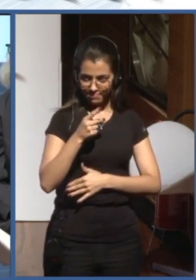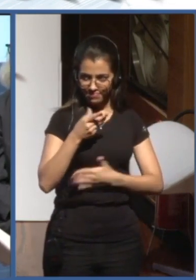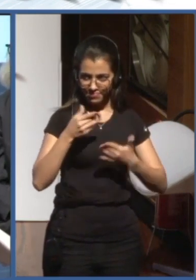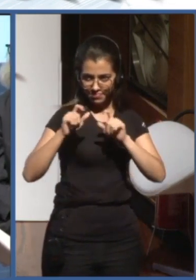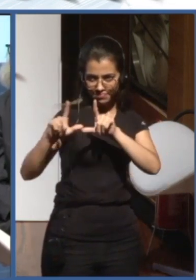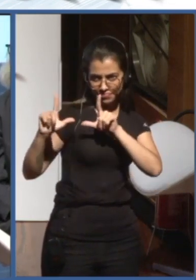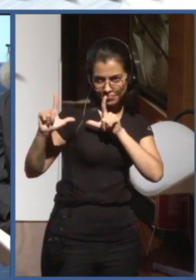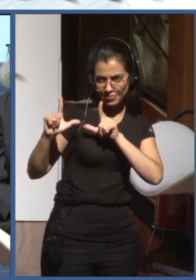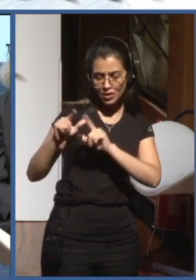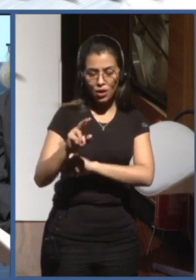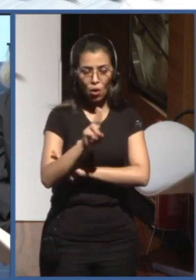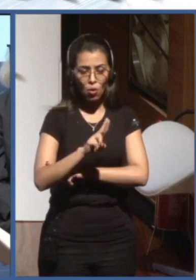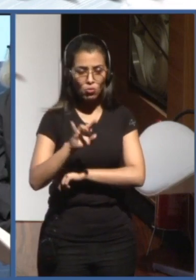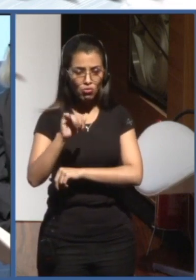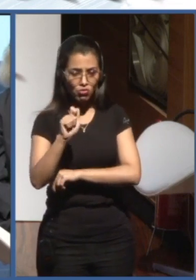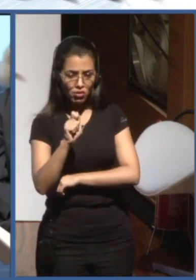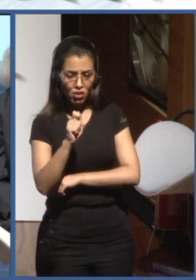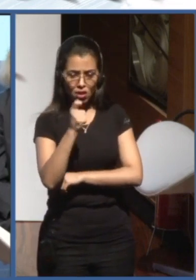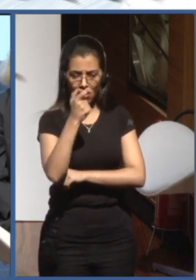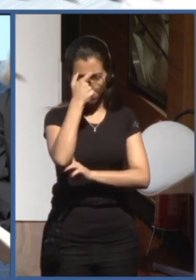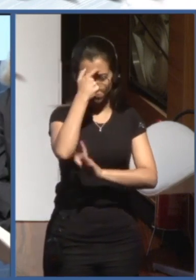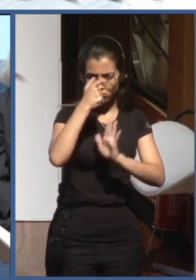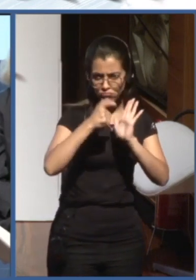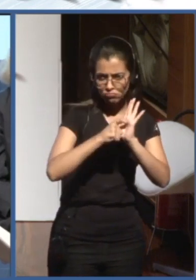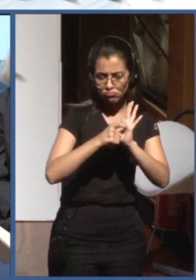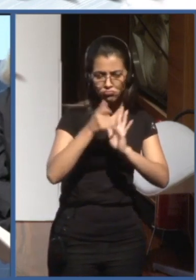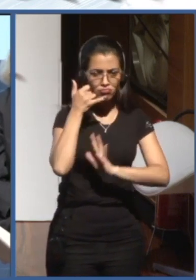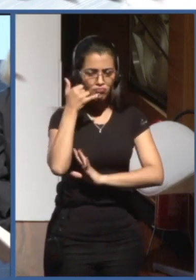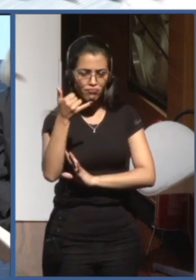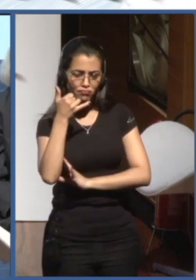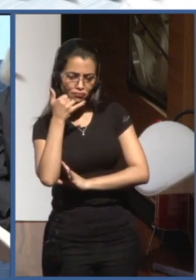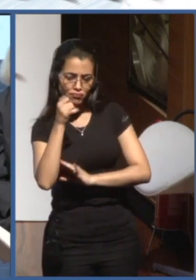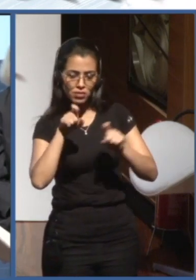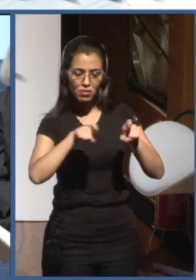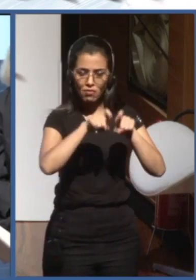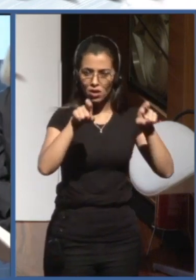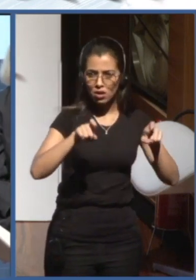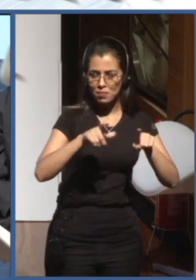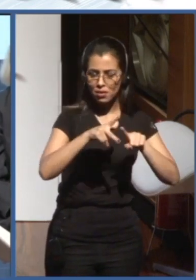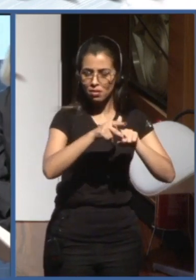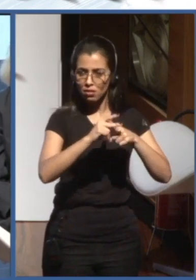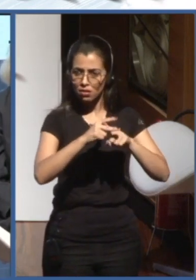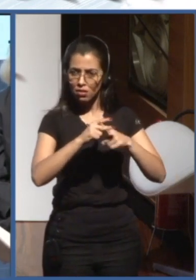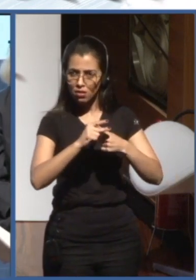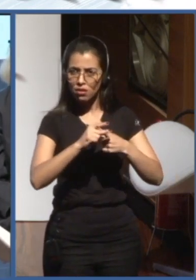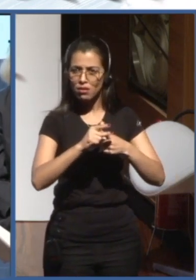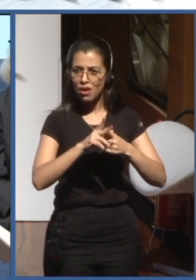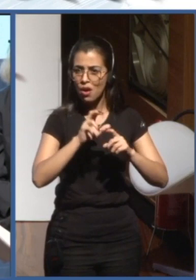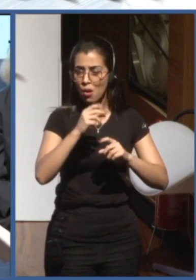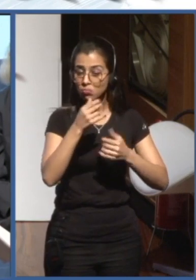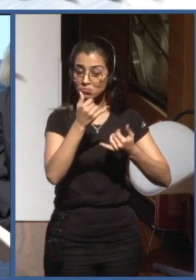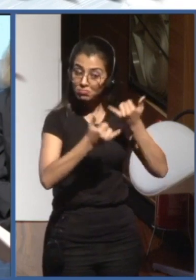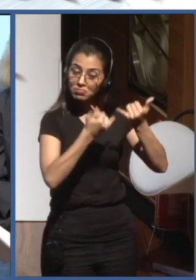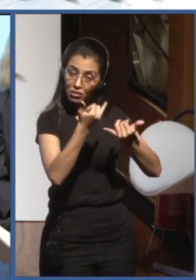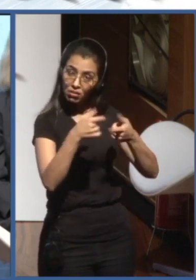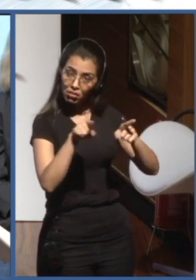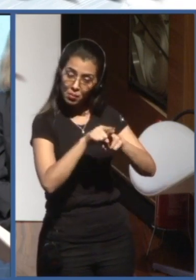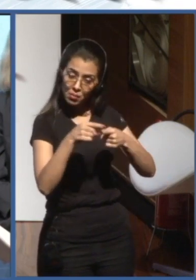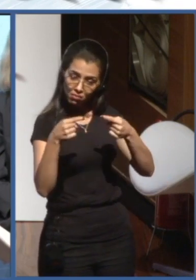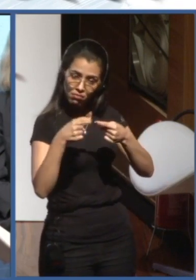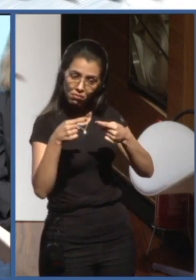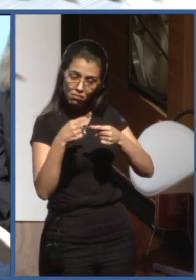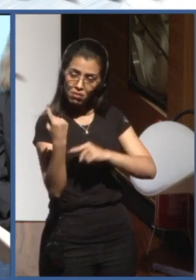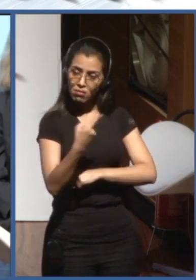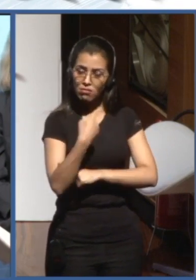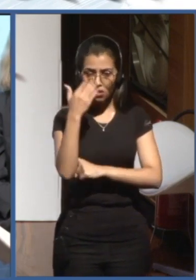objects in some toys so how this touches you know very young people but of course also with like teenagers and how we